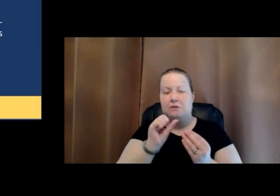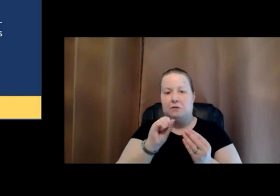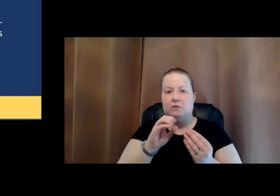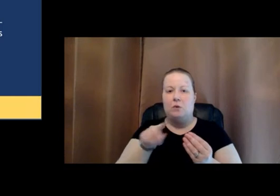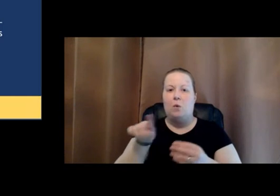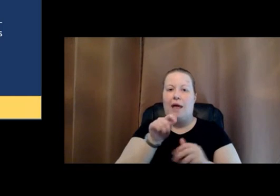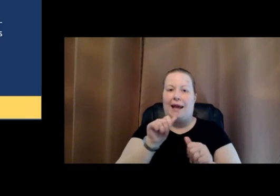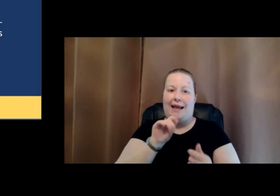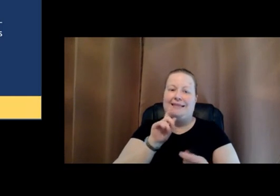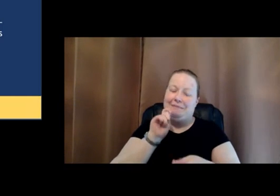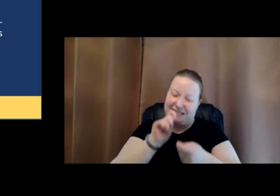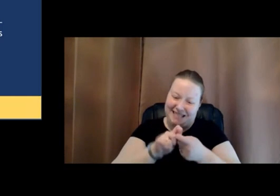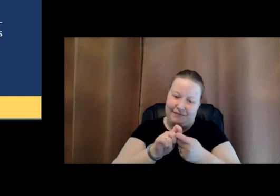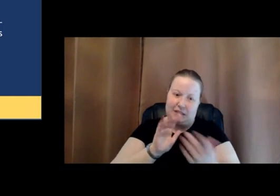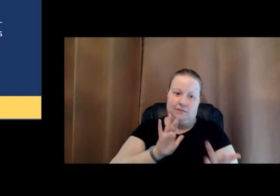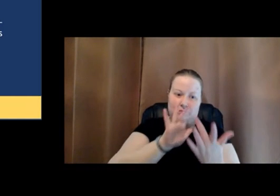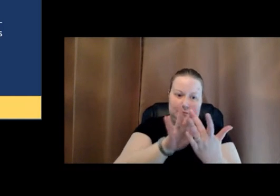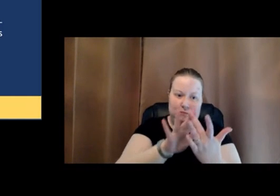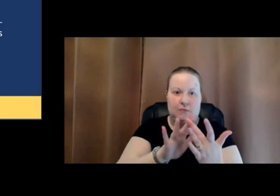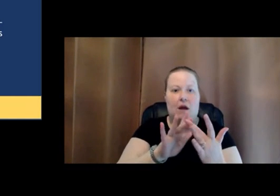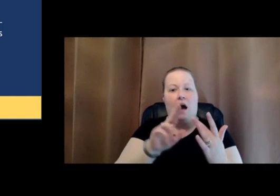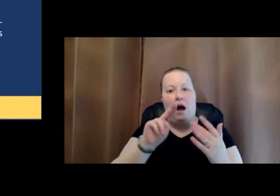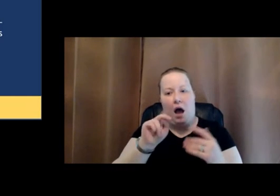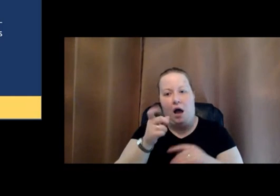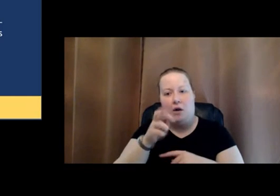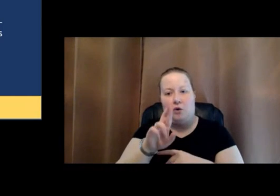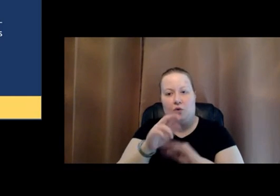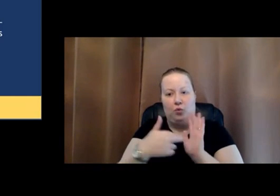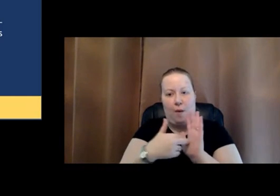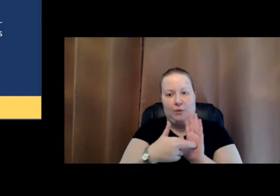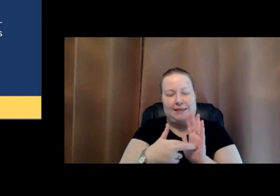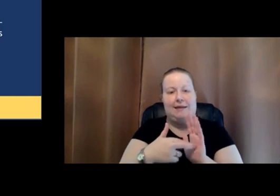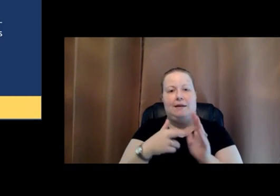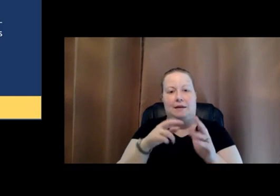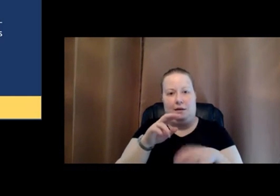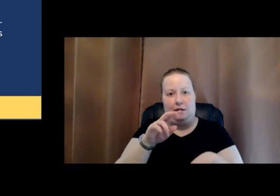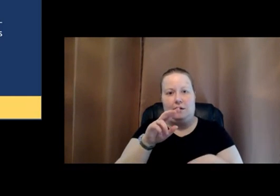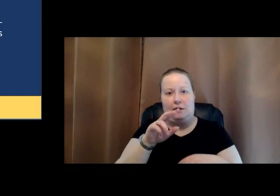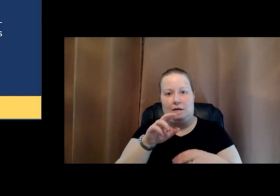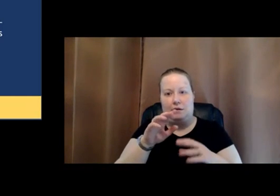reach out into communities that are underrepresented in data science and other areas of stem.